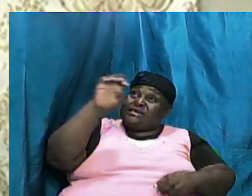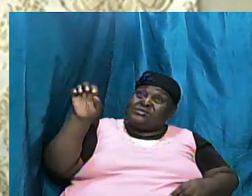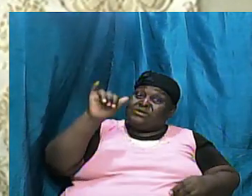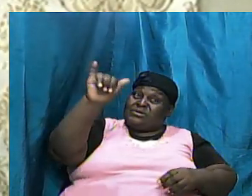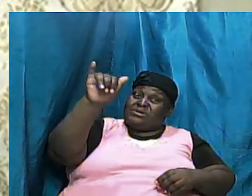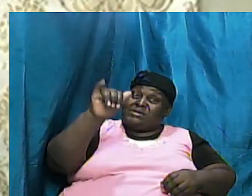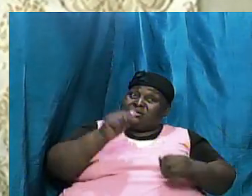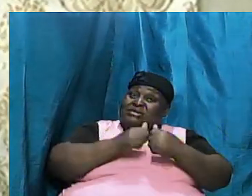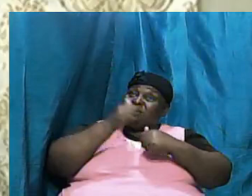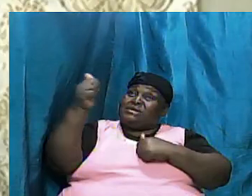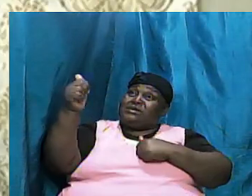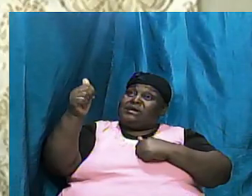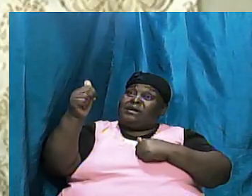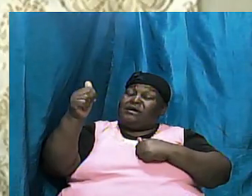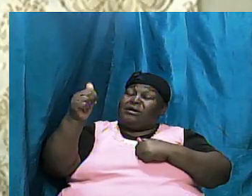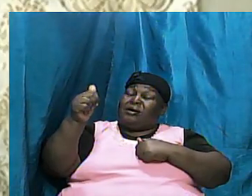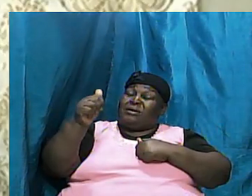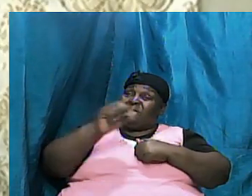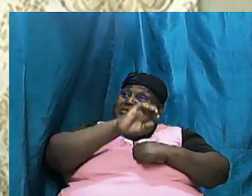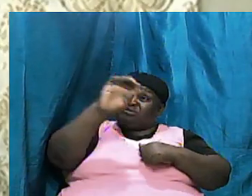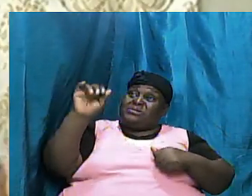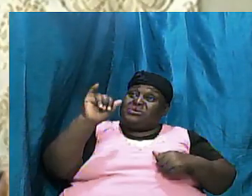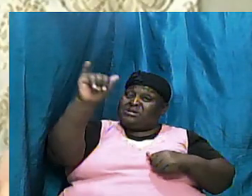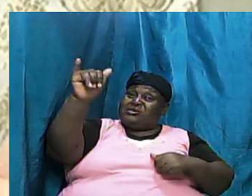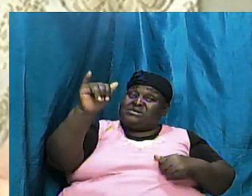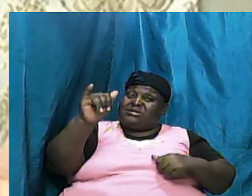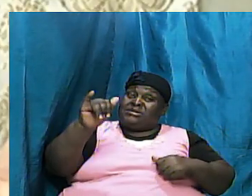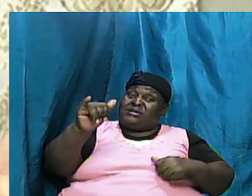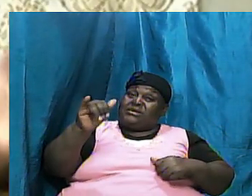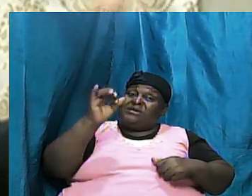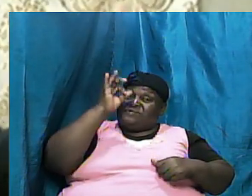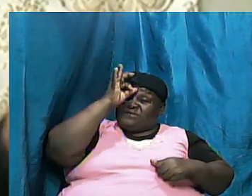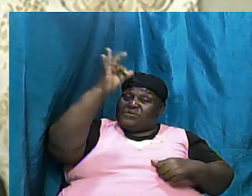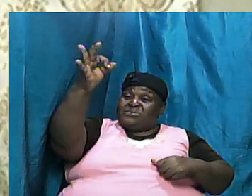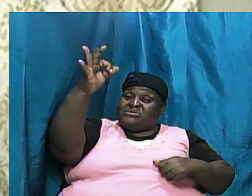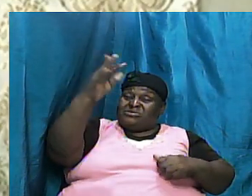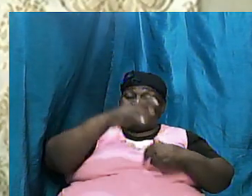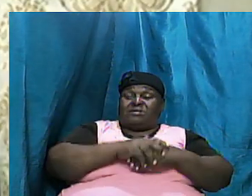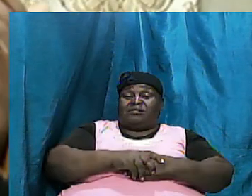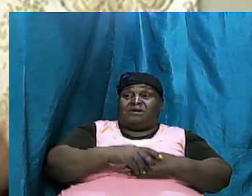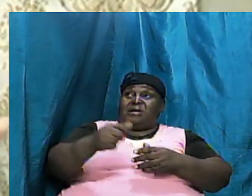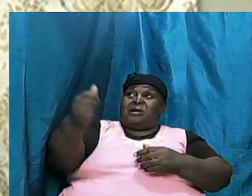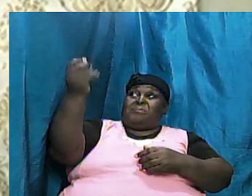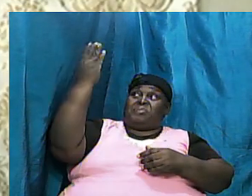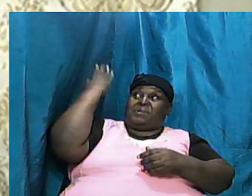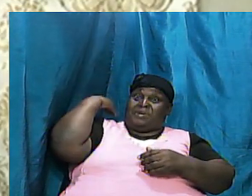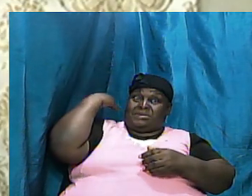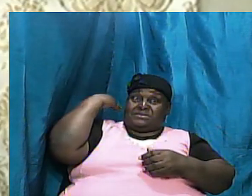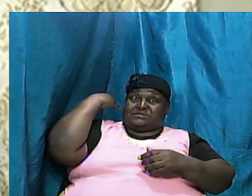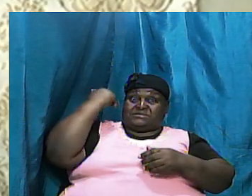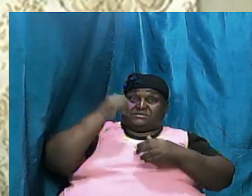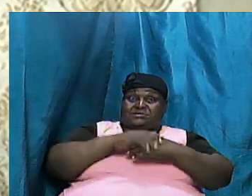in eternity future and we just use these terminologies past and future eternity so that our